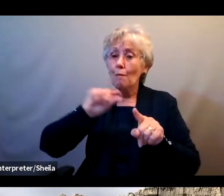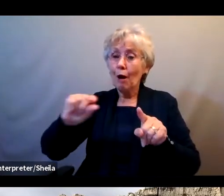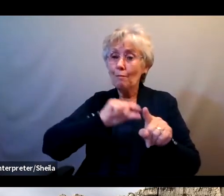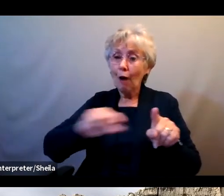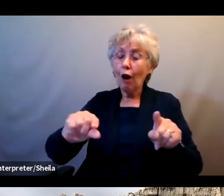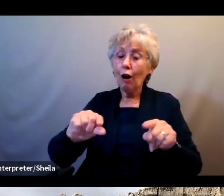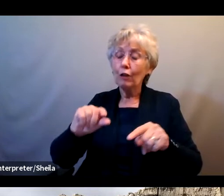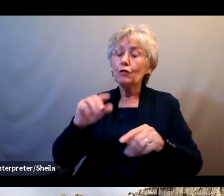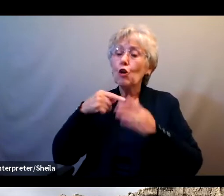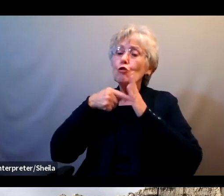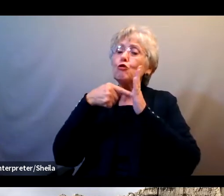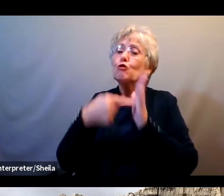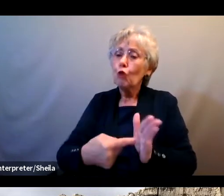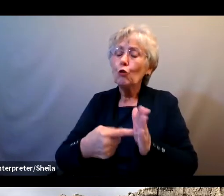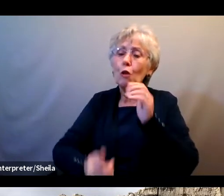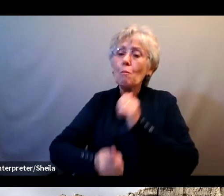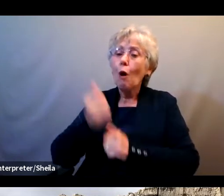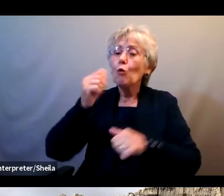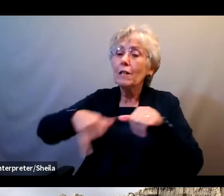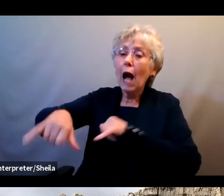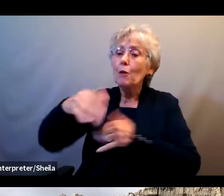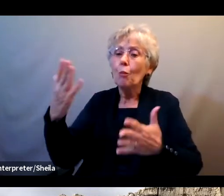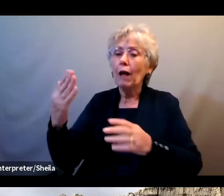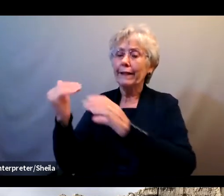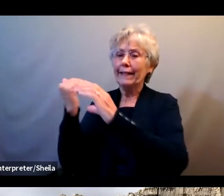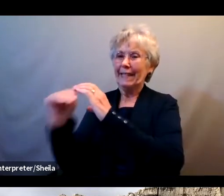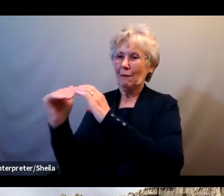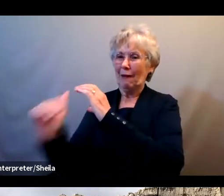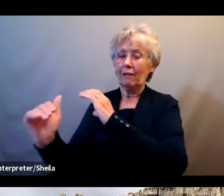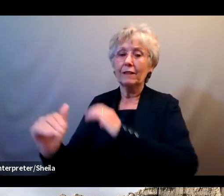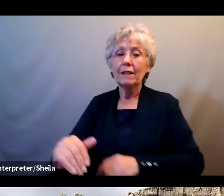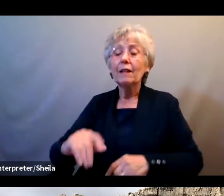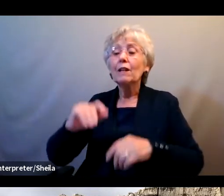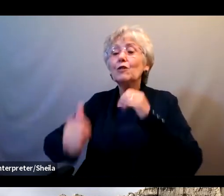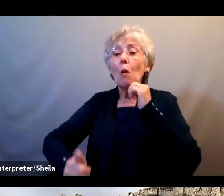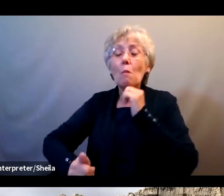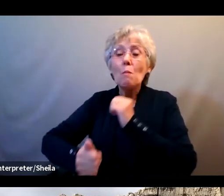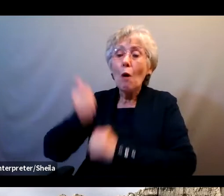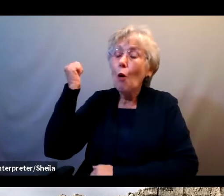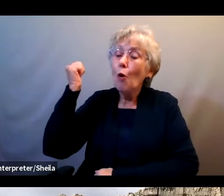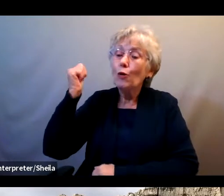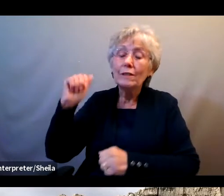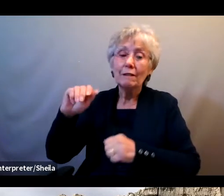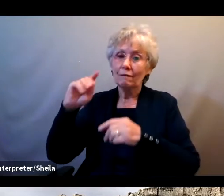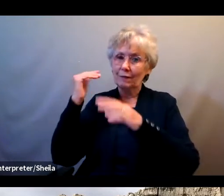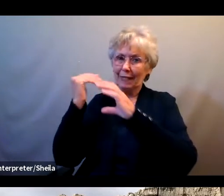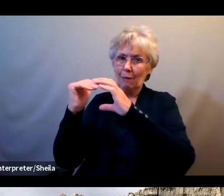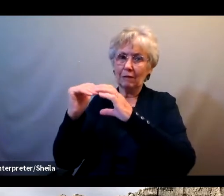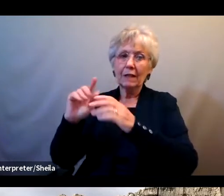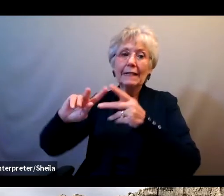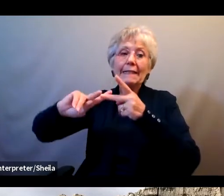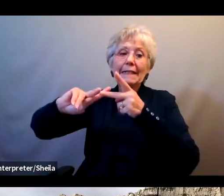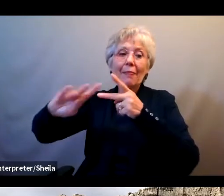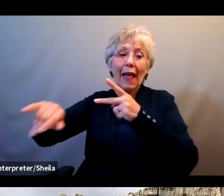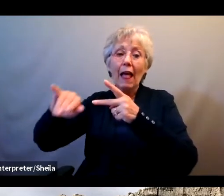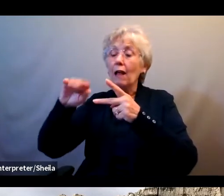of reaching people was by email. The category of websites or apps comes in second, followed closely by text.